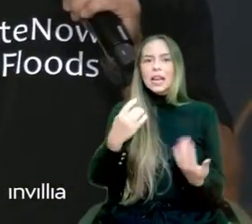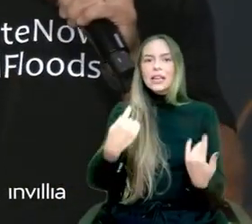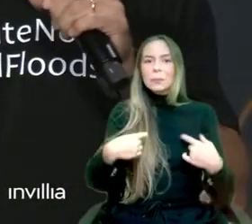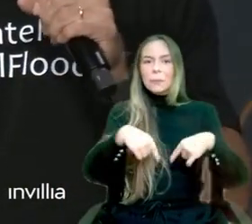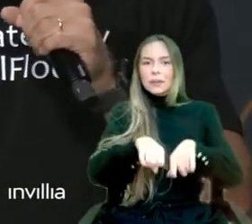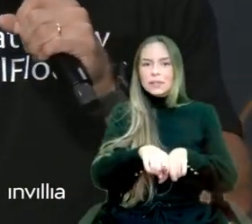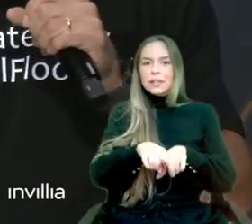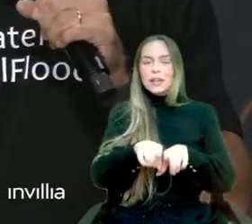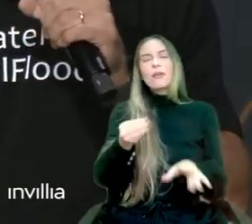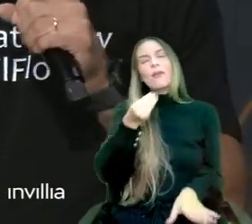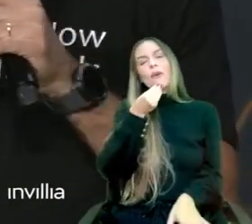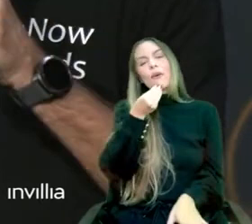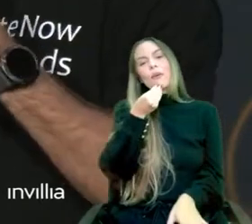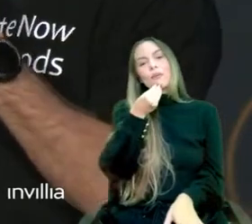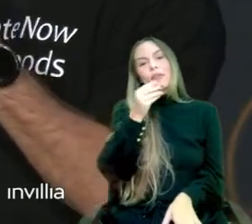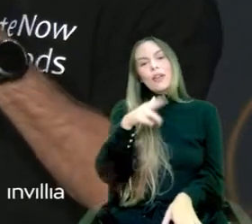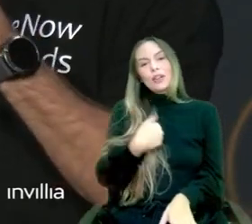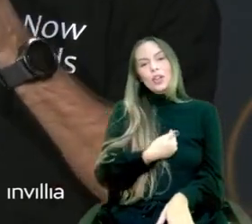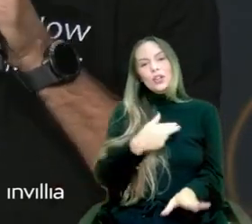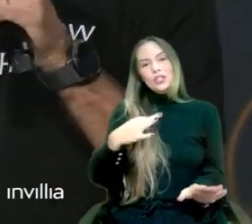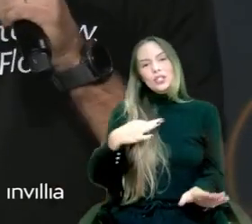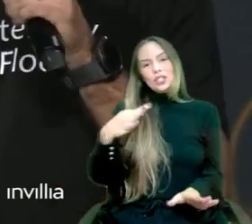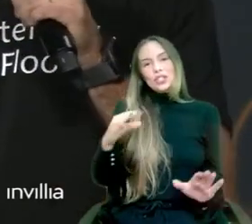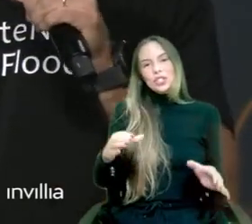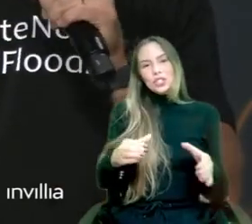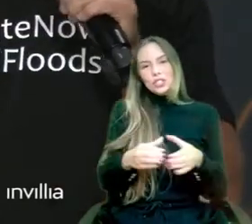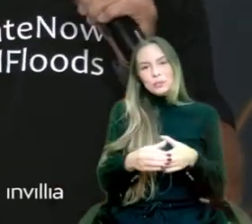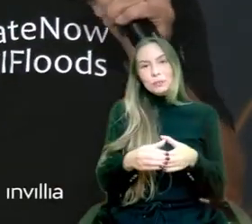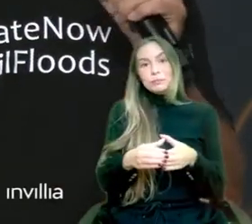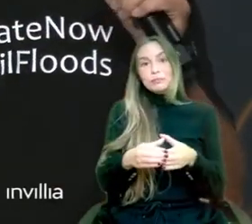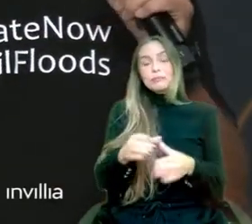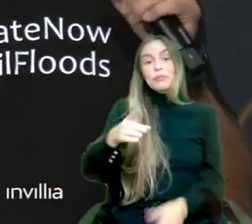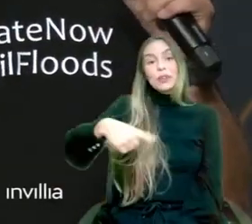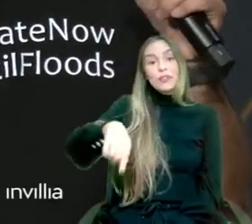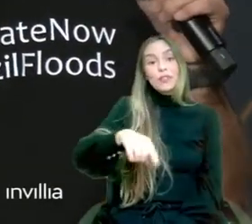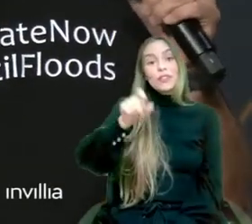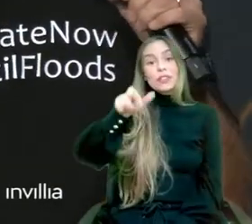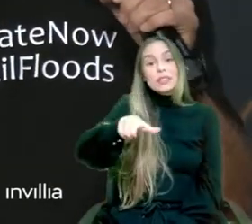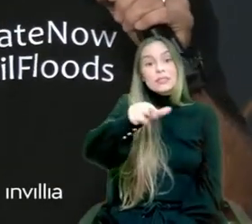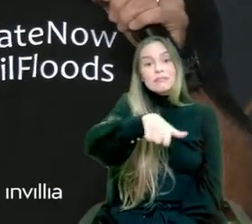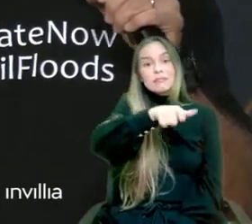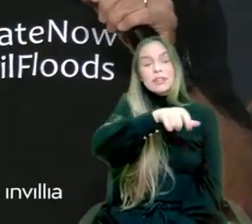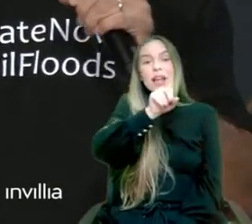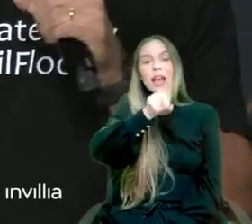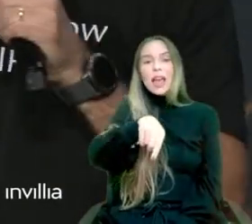of our teams. You are the ones driving this growth.